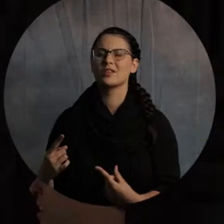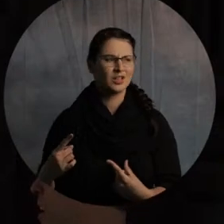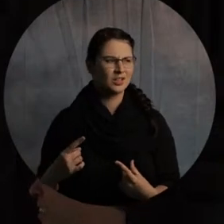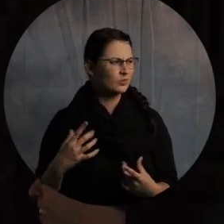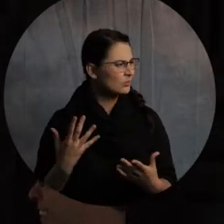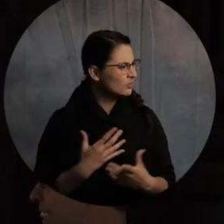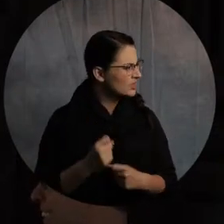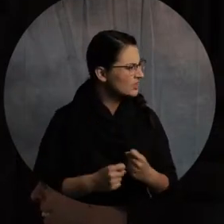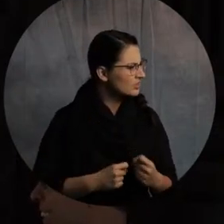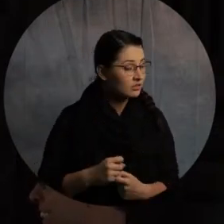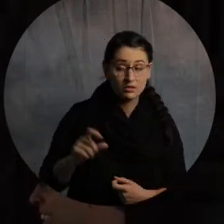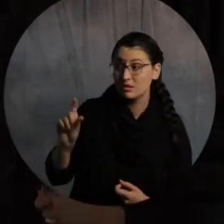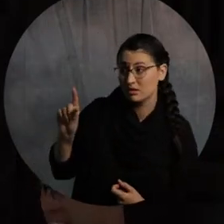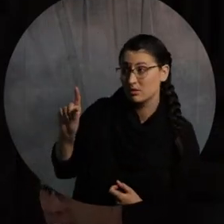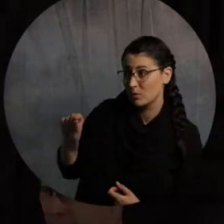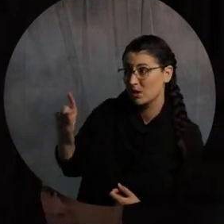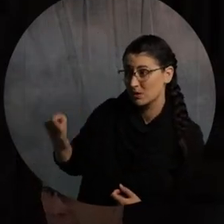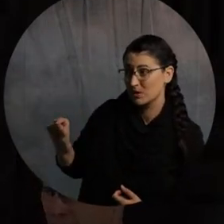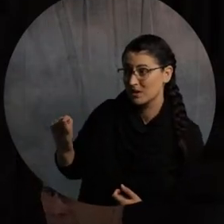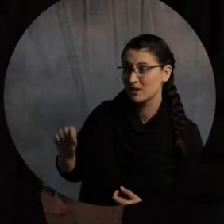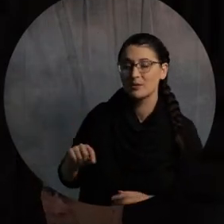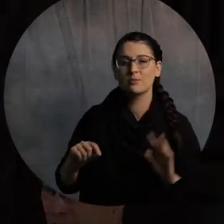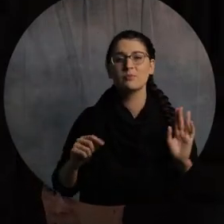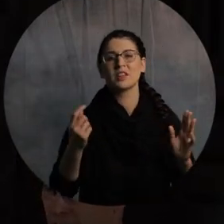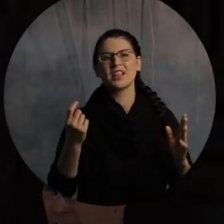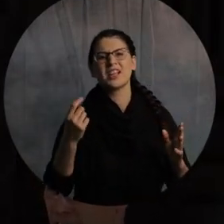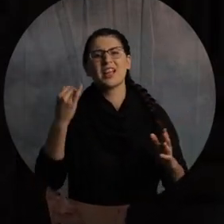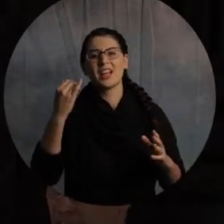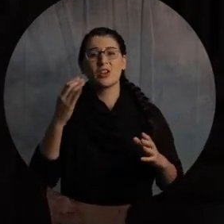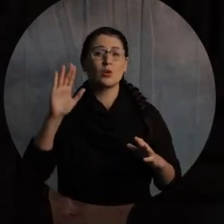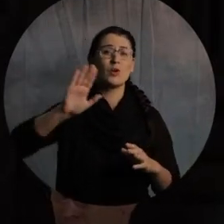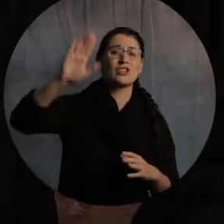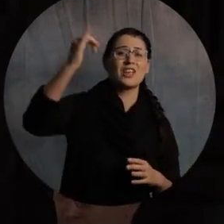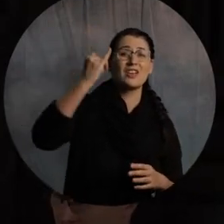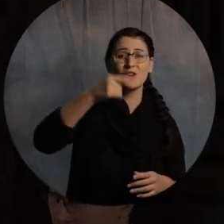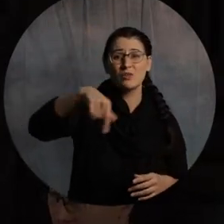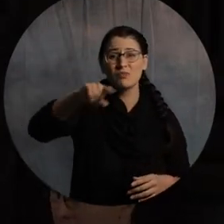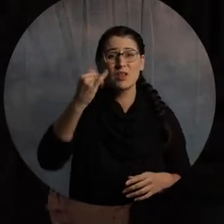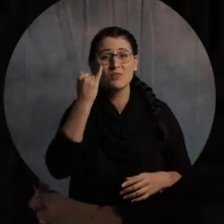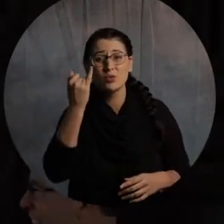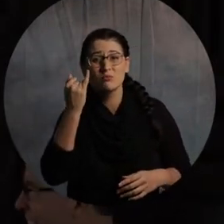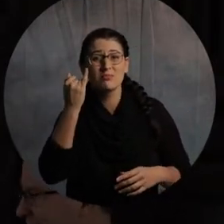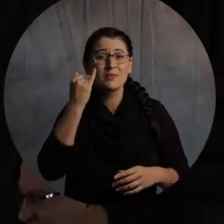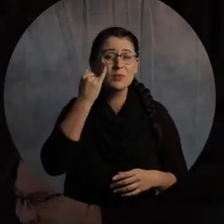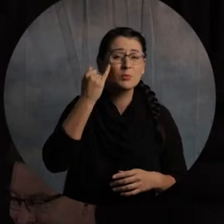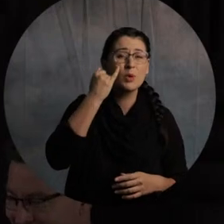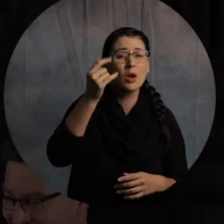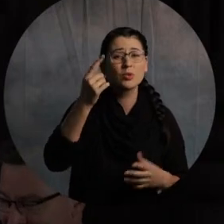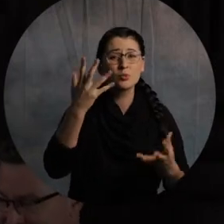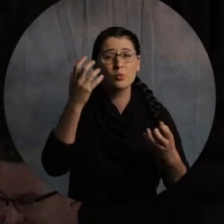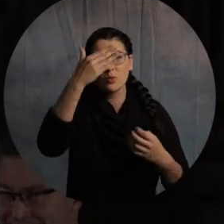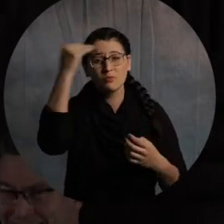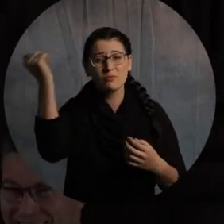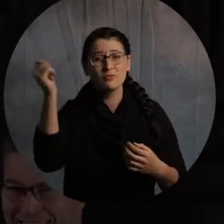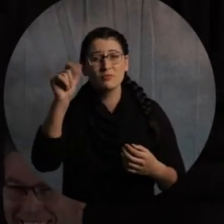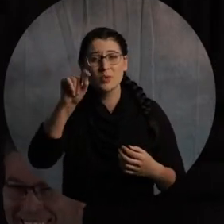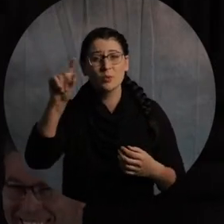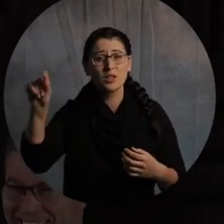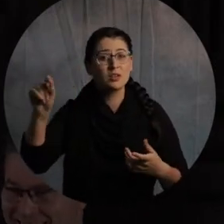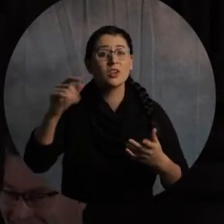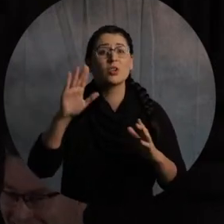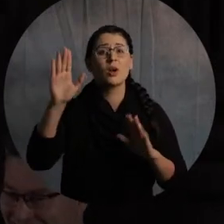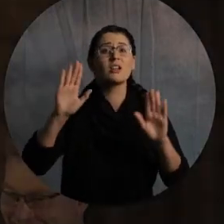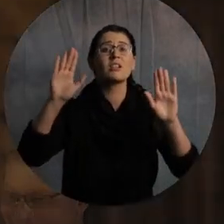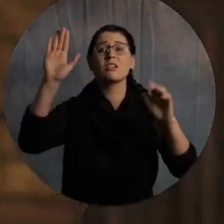Like if you're online, give us a raise your hand trying to forget 2020. And can I get a holla? Amen. All right. So we've been married since 1999